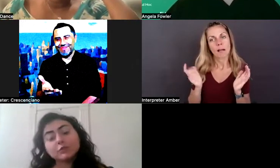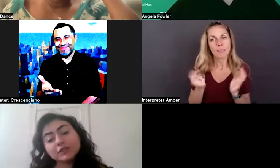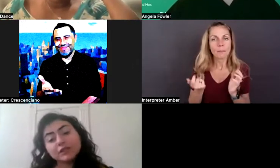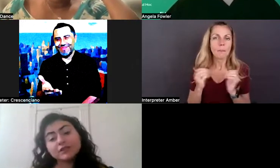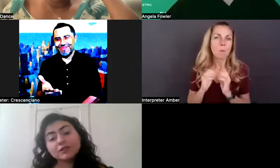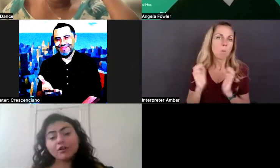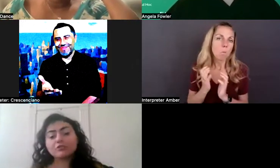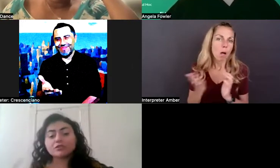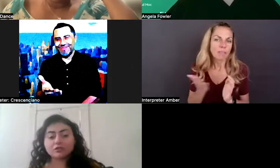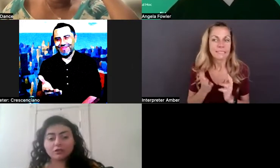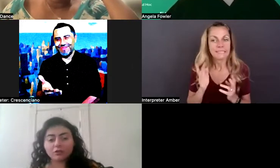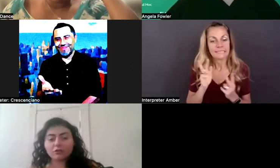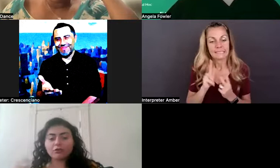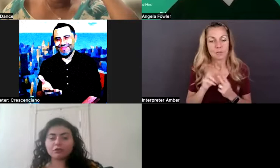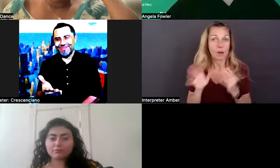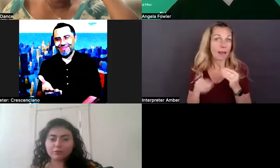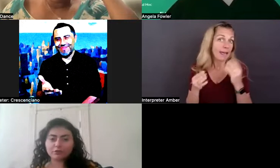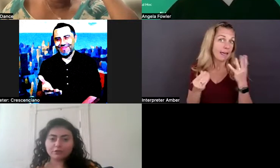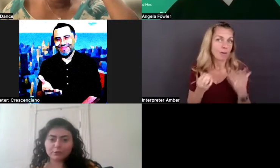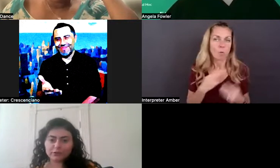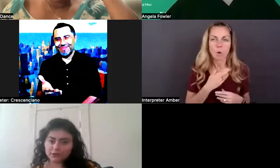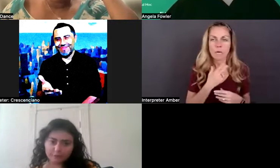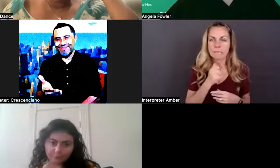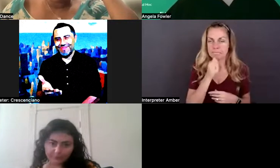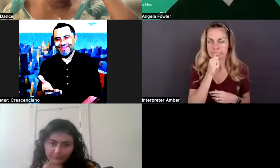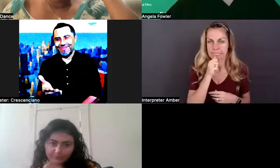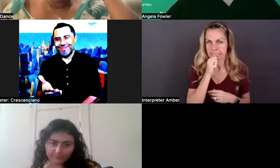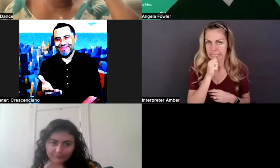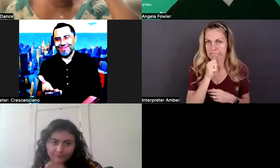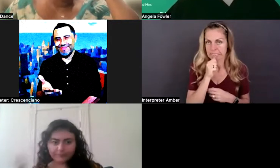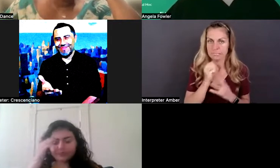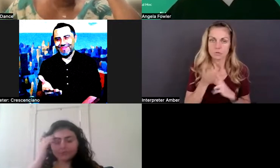deal with it or slowly bring those ones up.